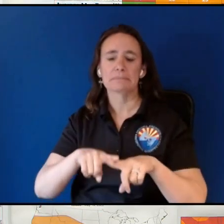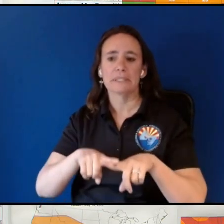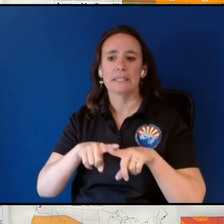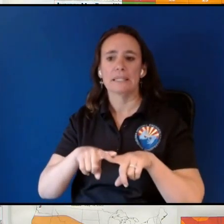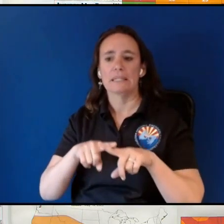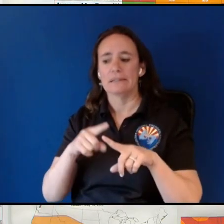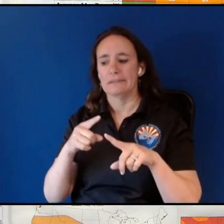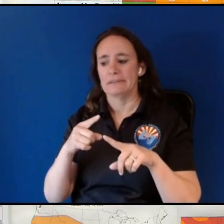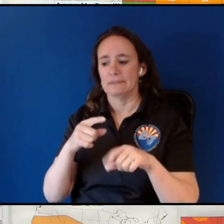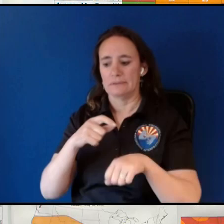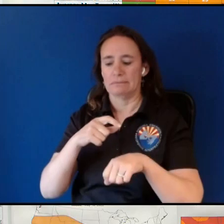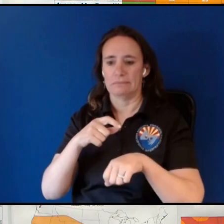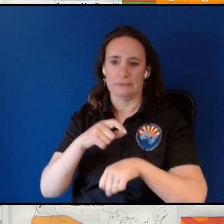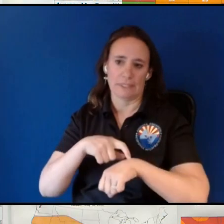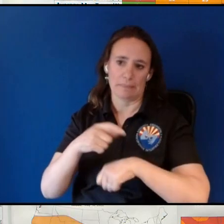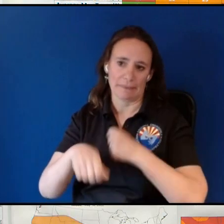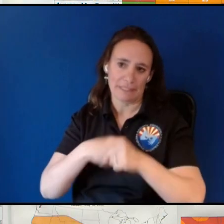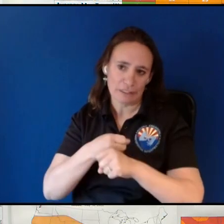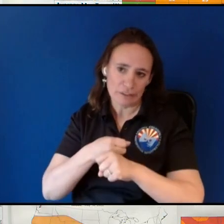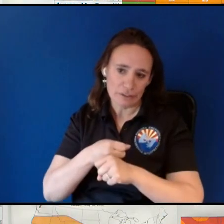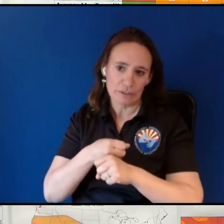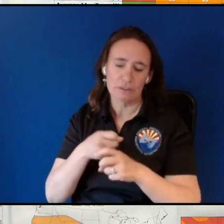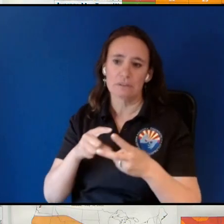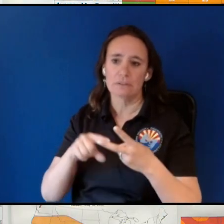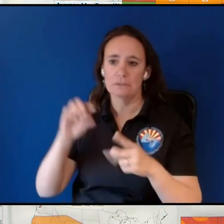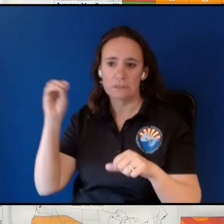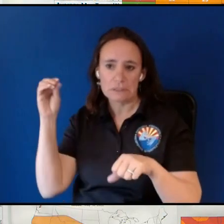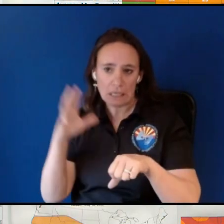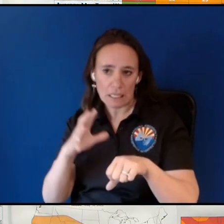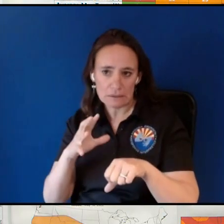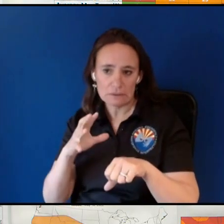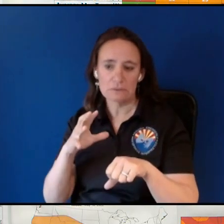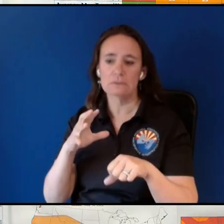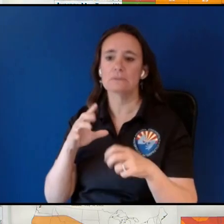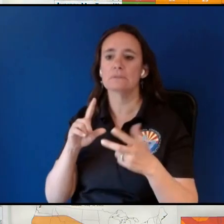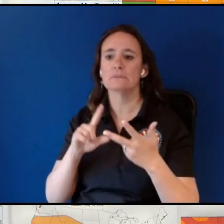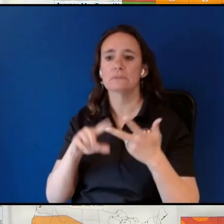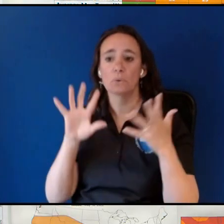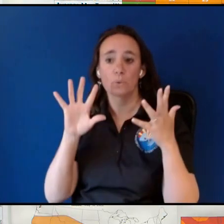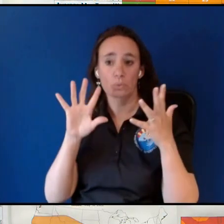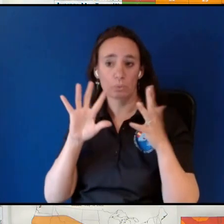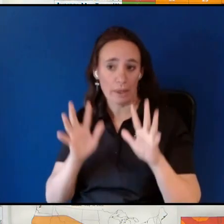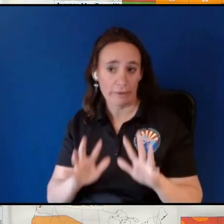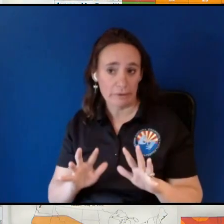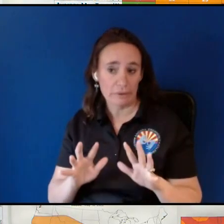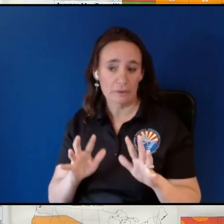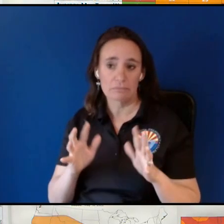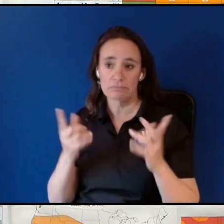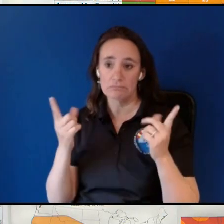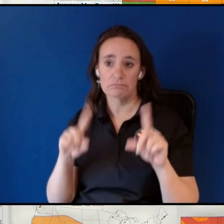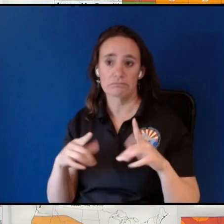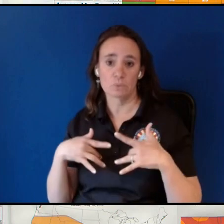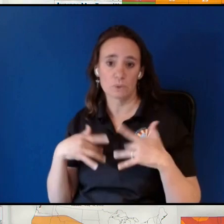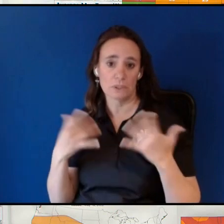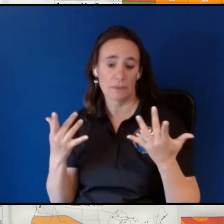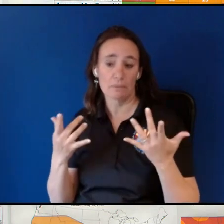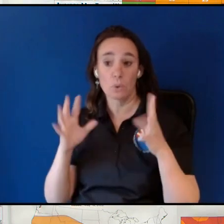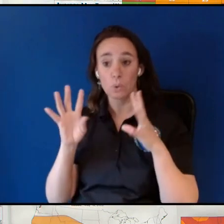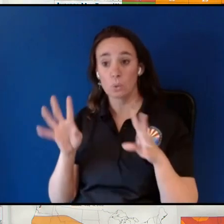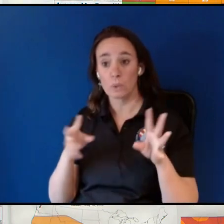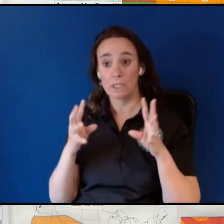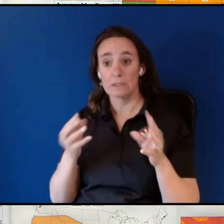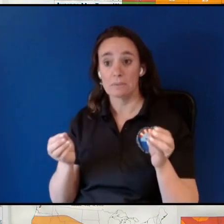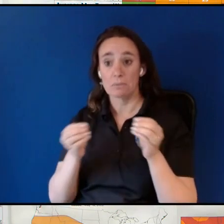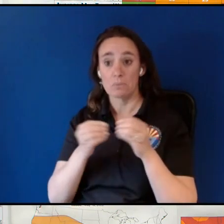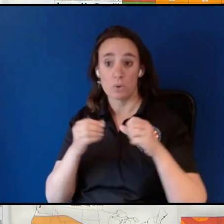year the solar insulation it'll depend on your weather pattern at the time the the stronger your winds the less